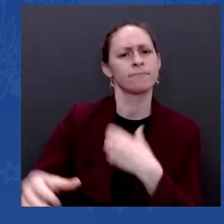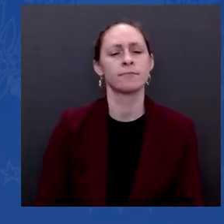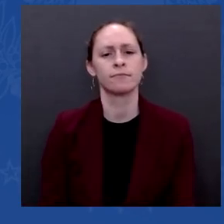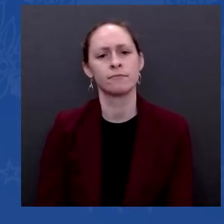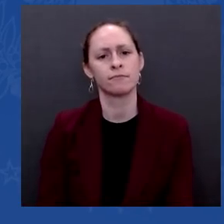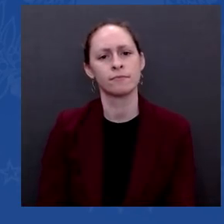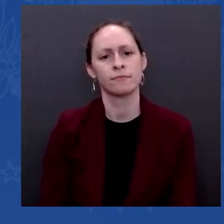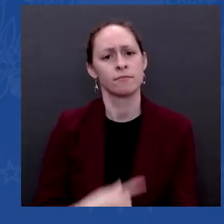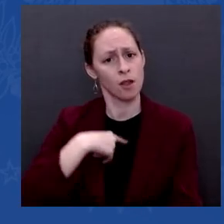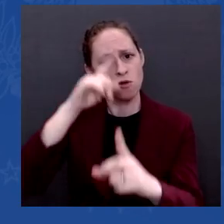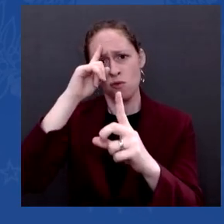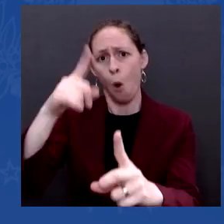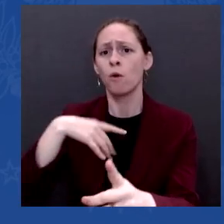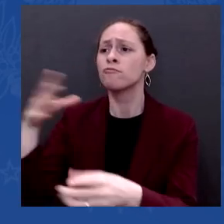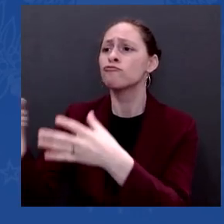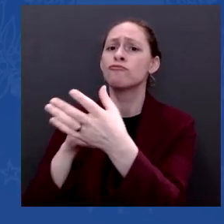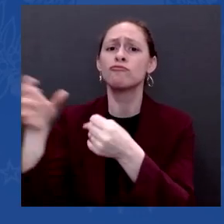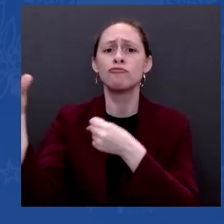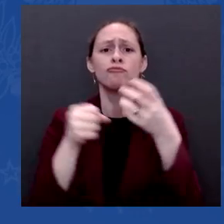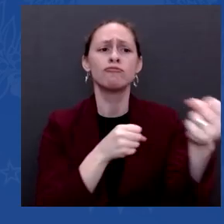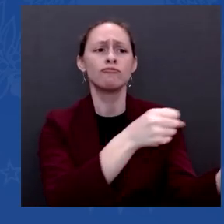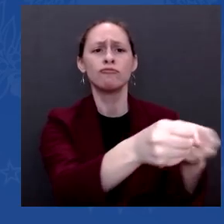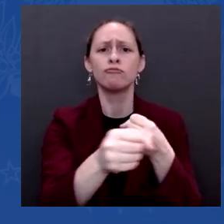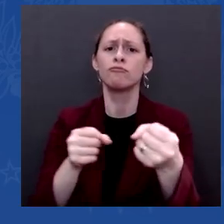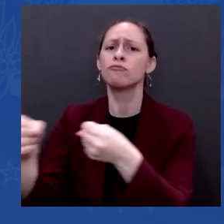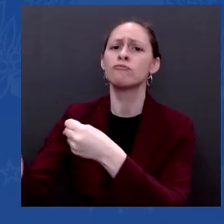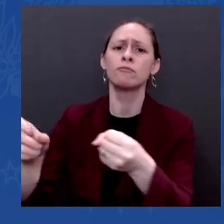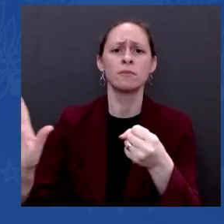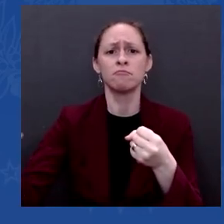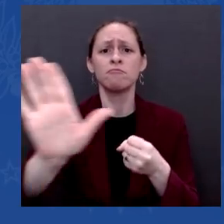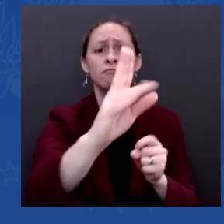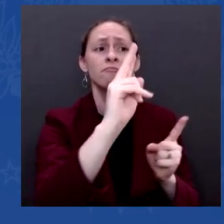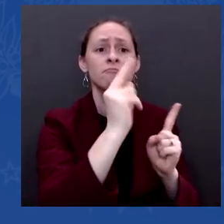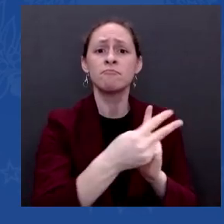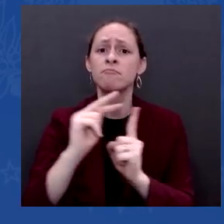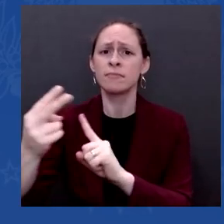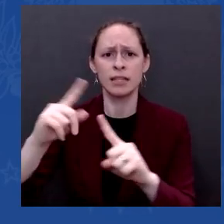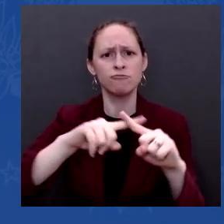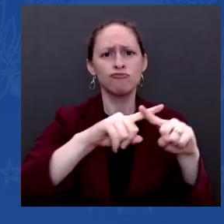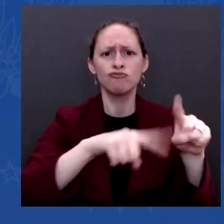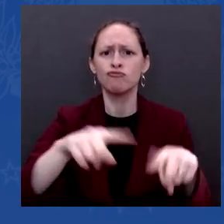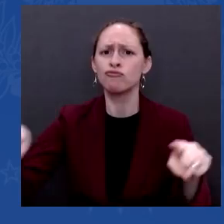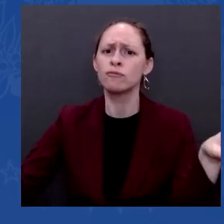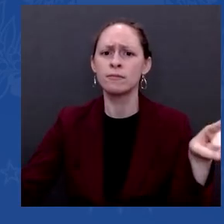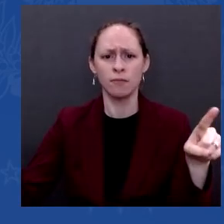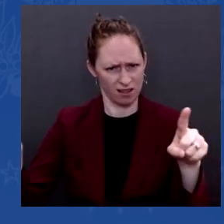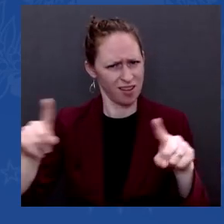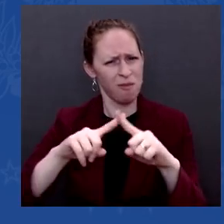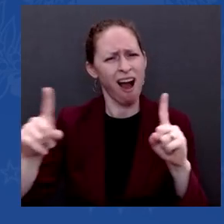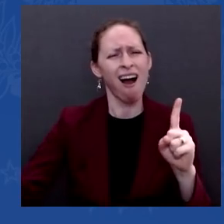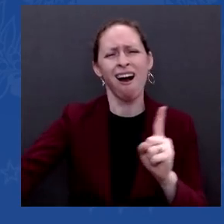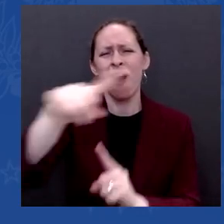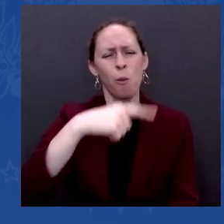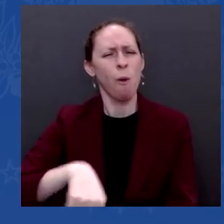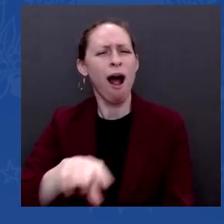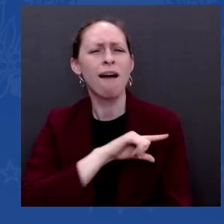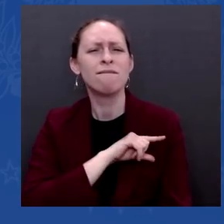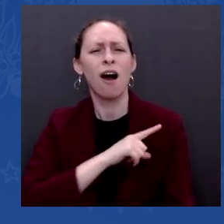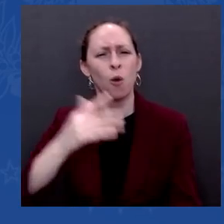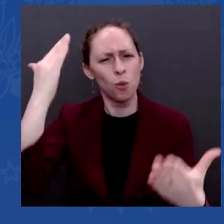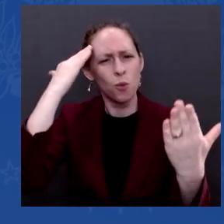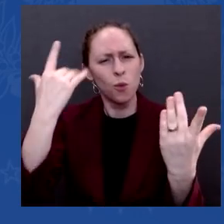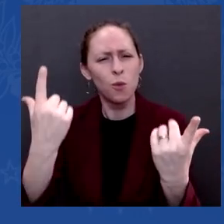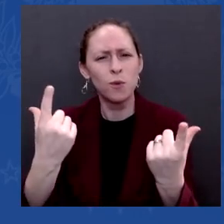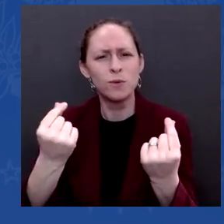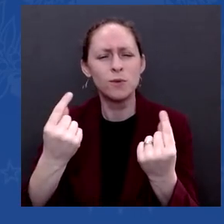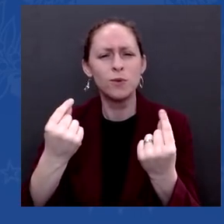They're eminently qualified, historically diverse, and have earned bipartisan praise. And I called the United